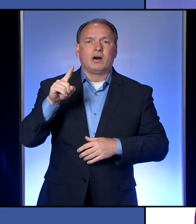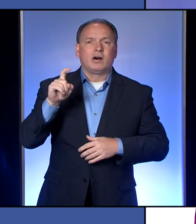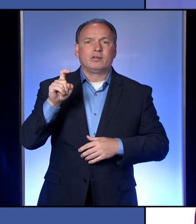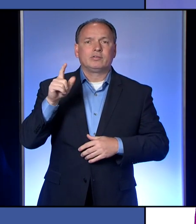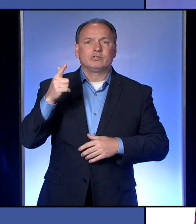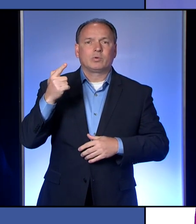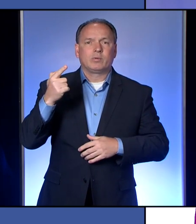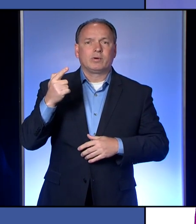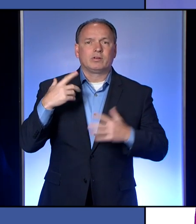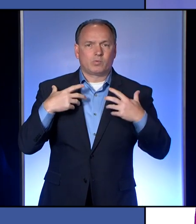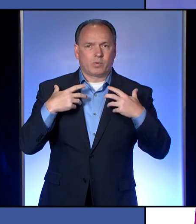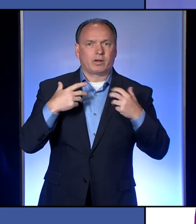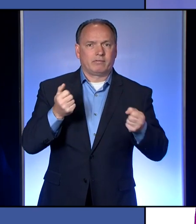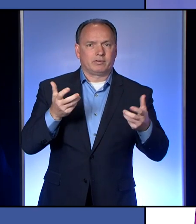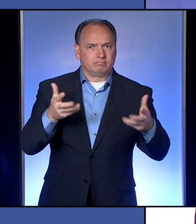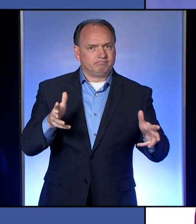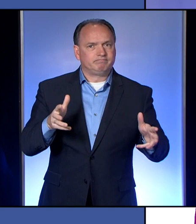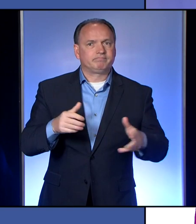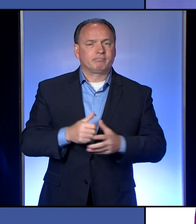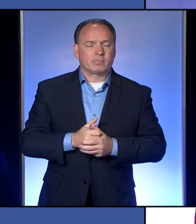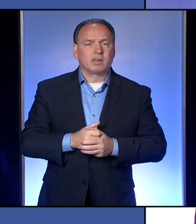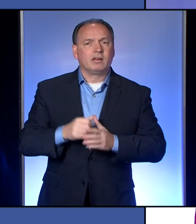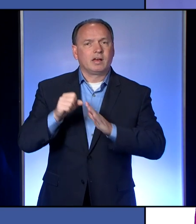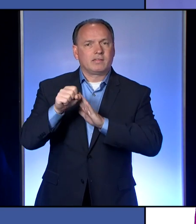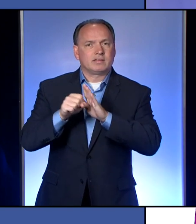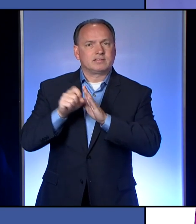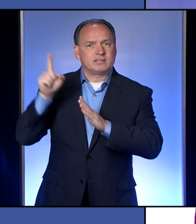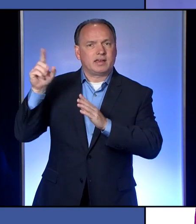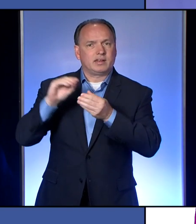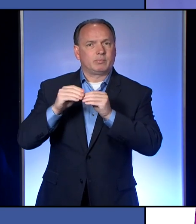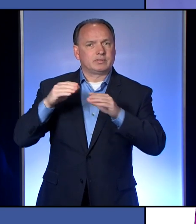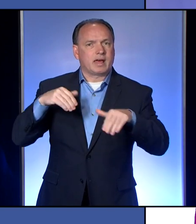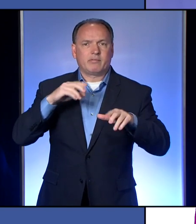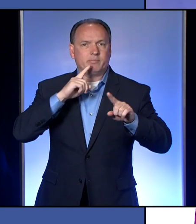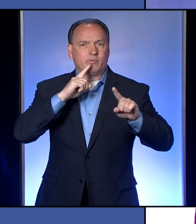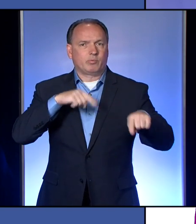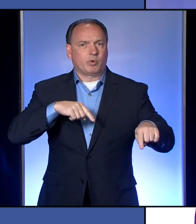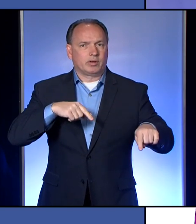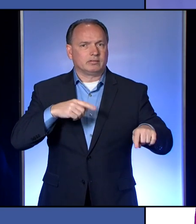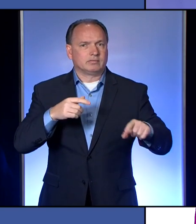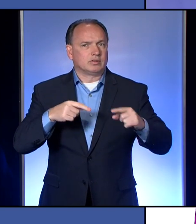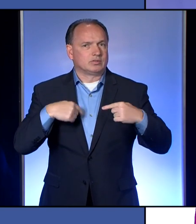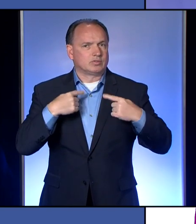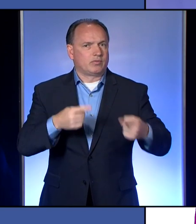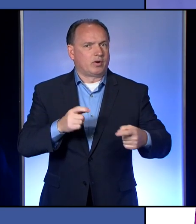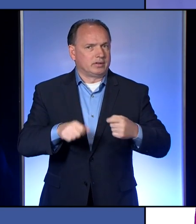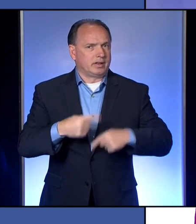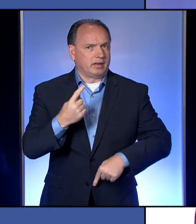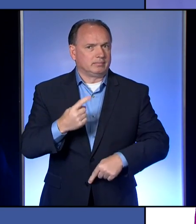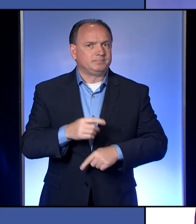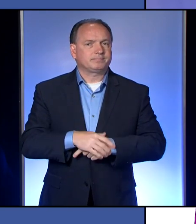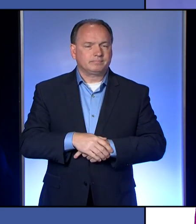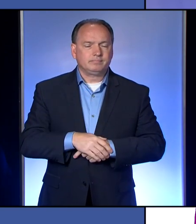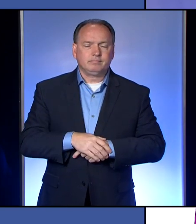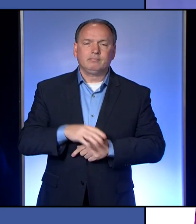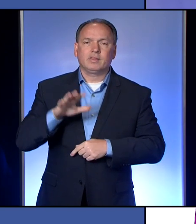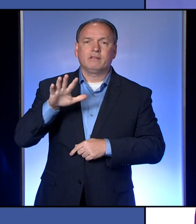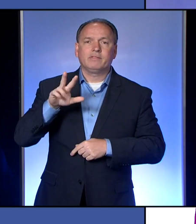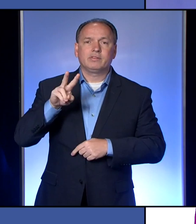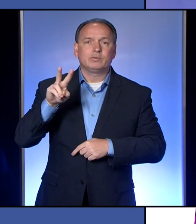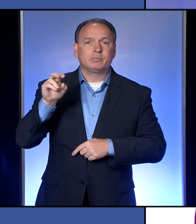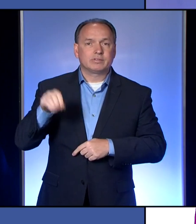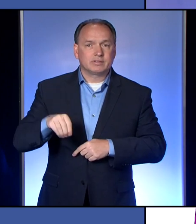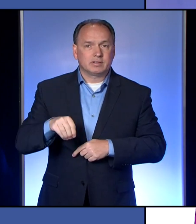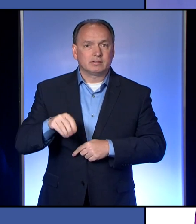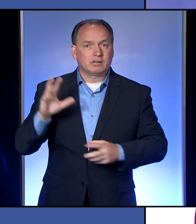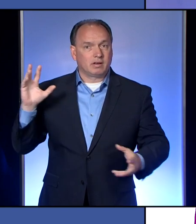cases. The state numbers have not been reported as of yet today. 52% of the